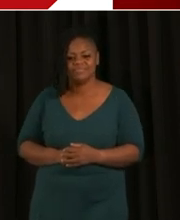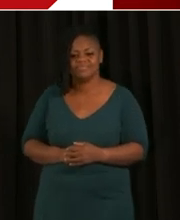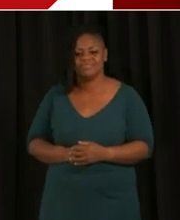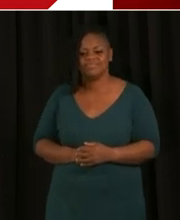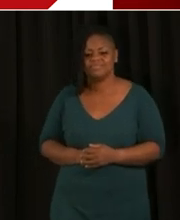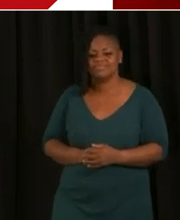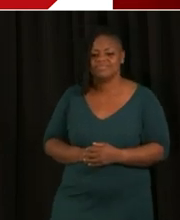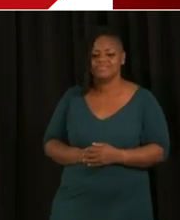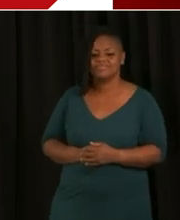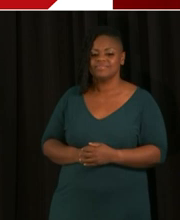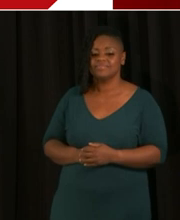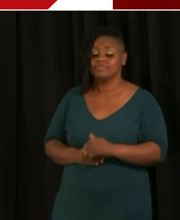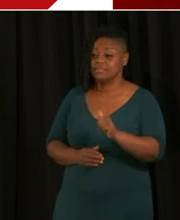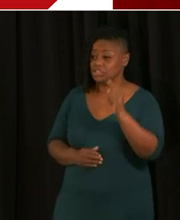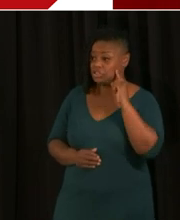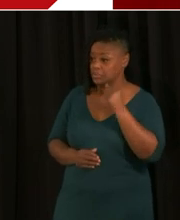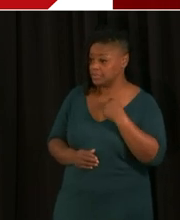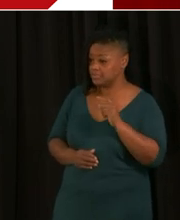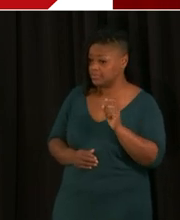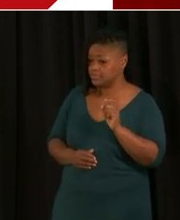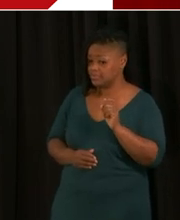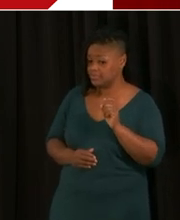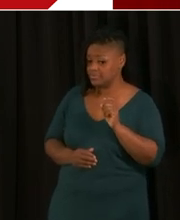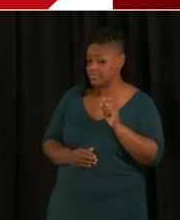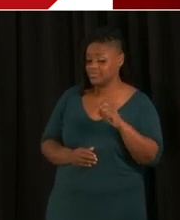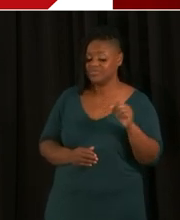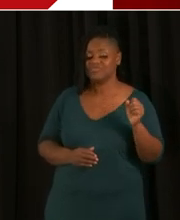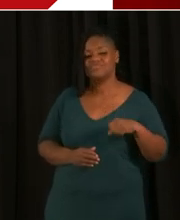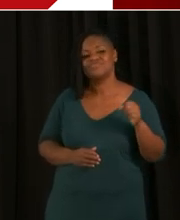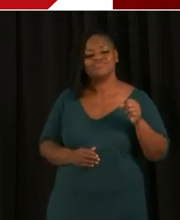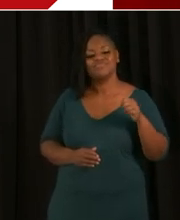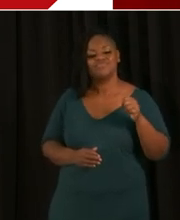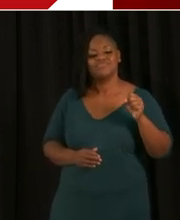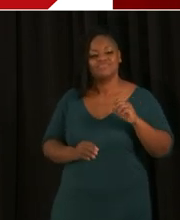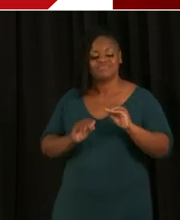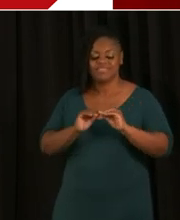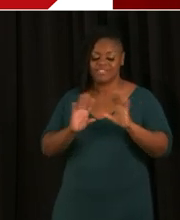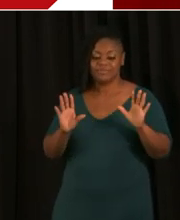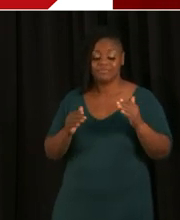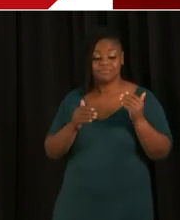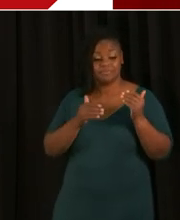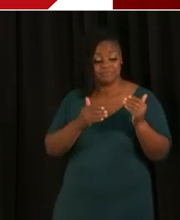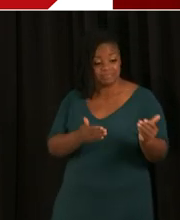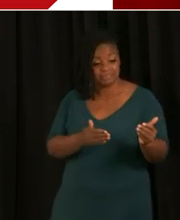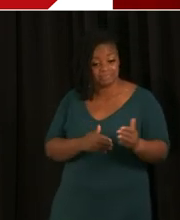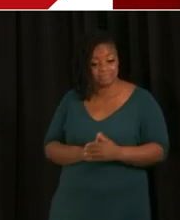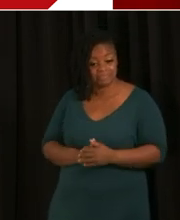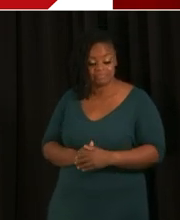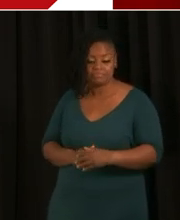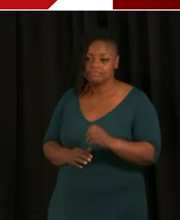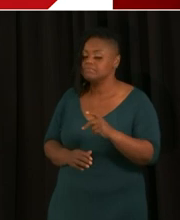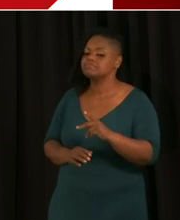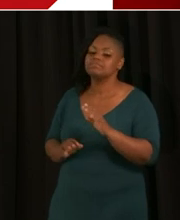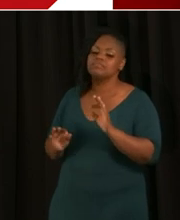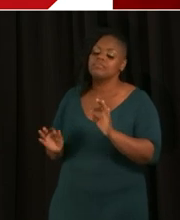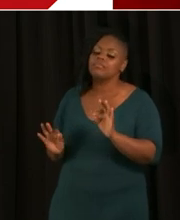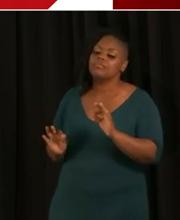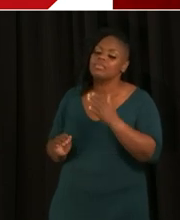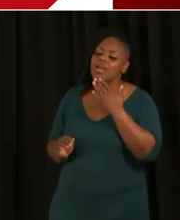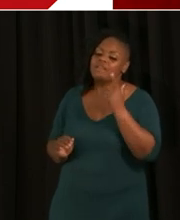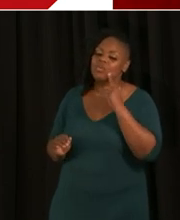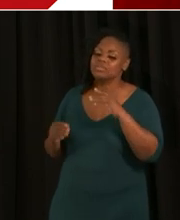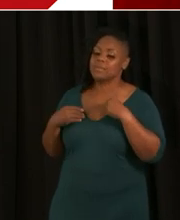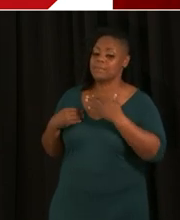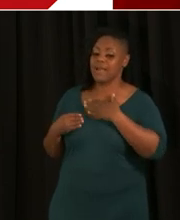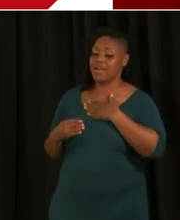Hi. Can you hear me? Yep, we can hear you, John. Okay, great. Thank you for taking my question.